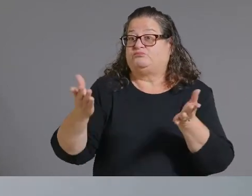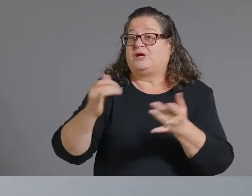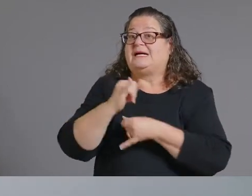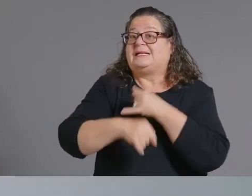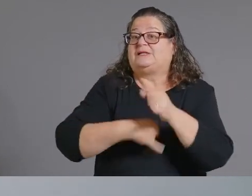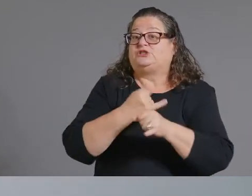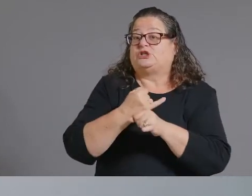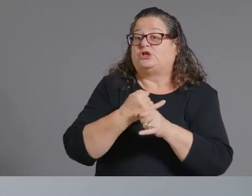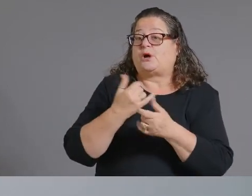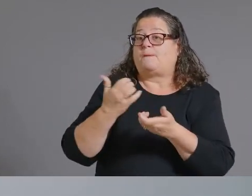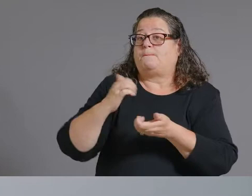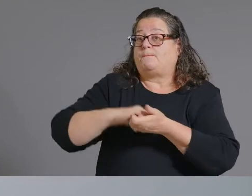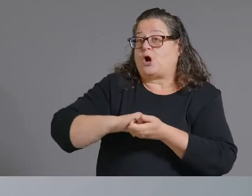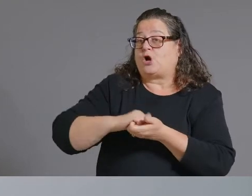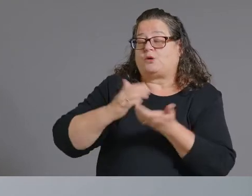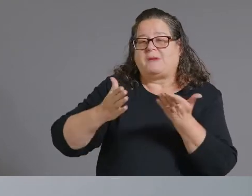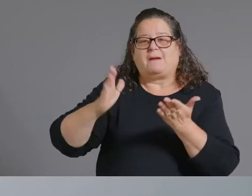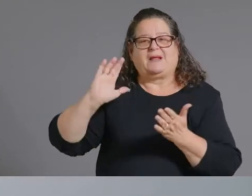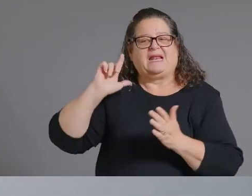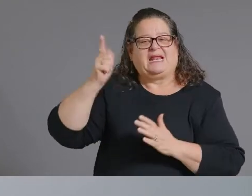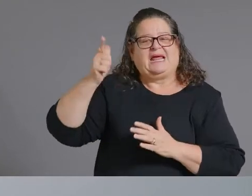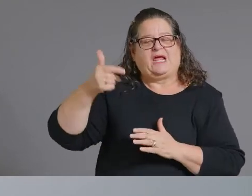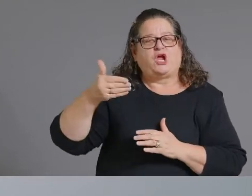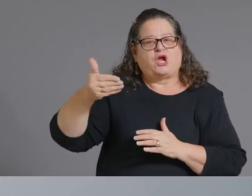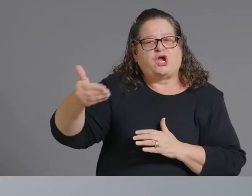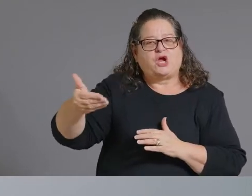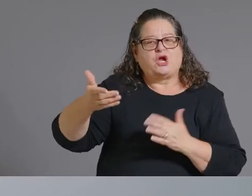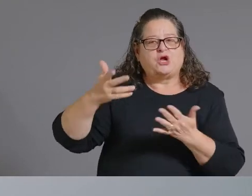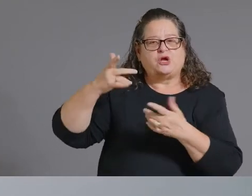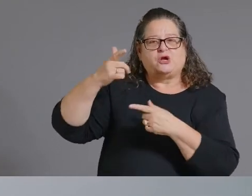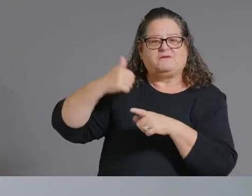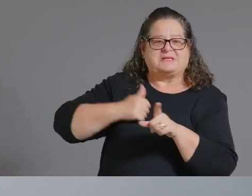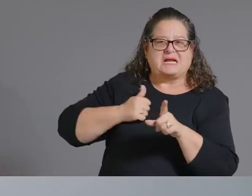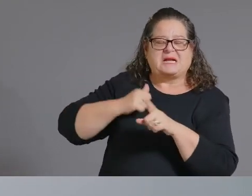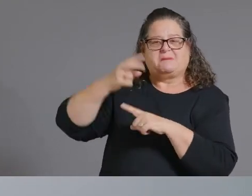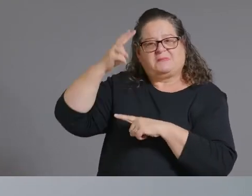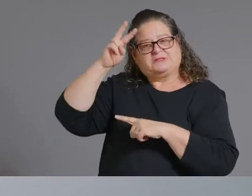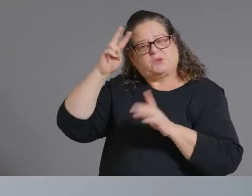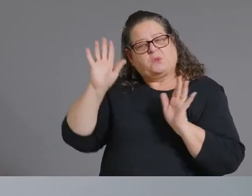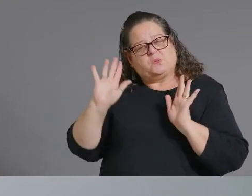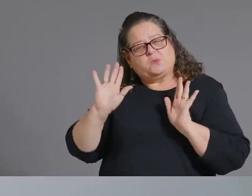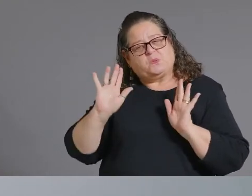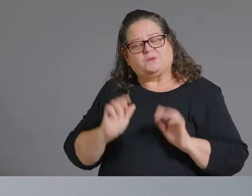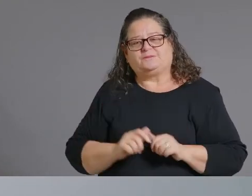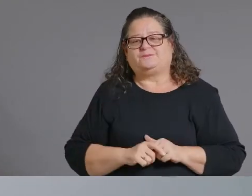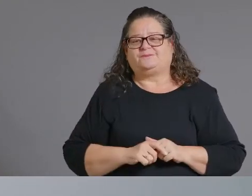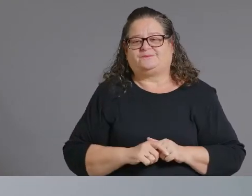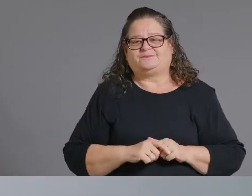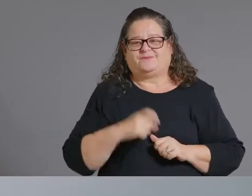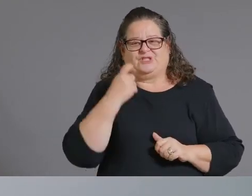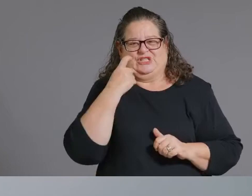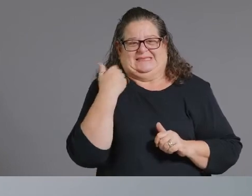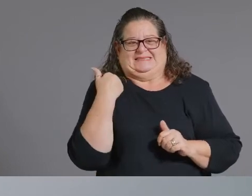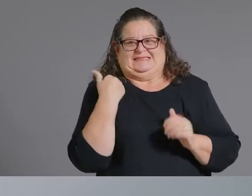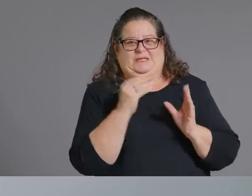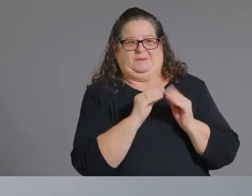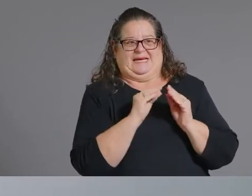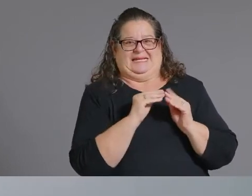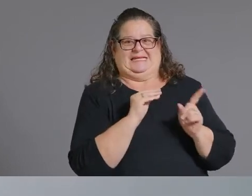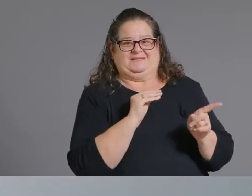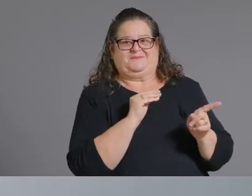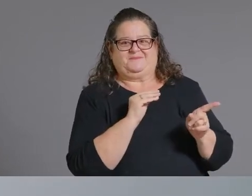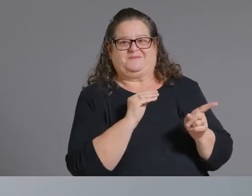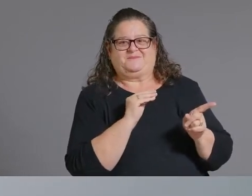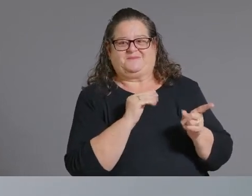of those and are looking i know we've um i was just on a call earlier where i said you know that's when when we've got